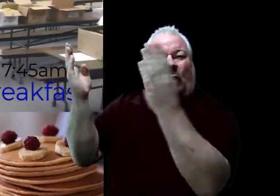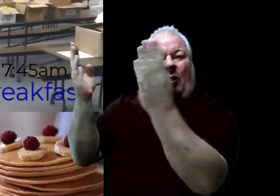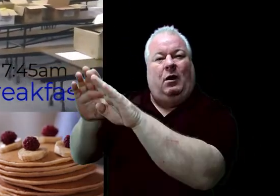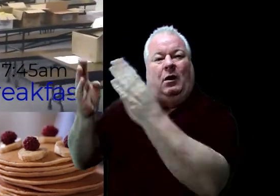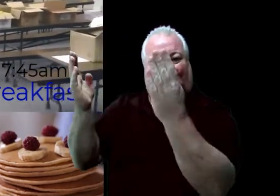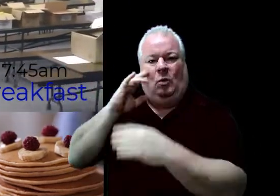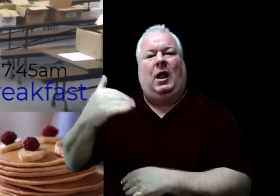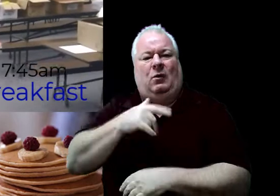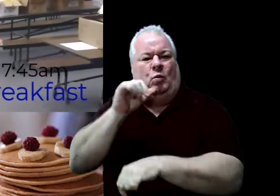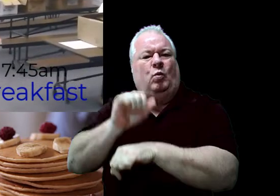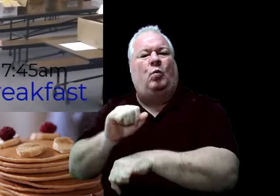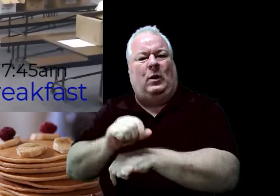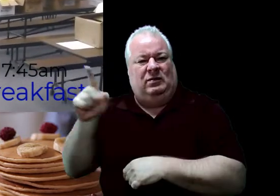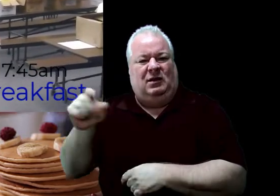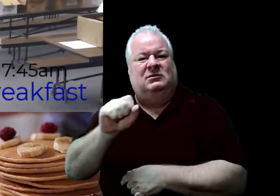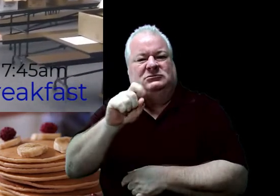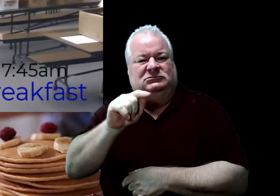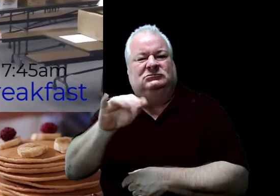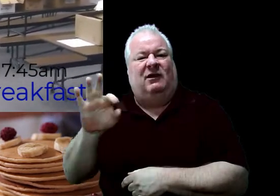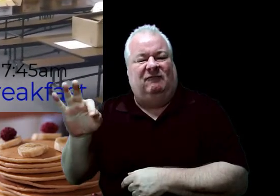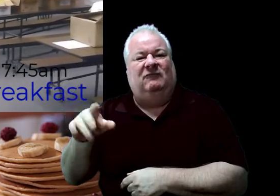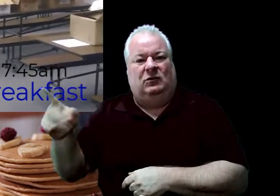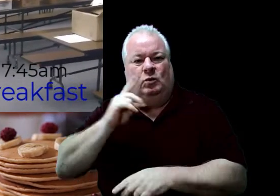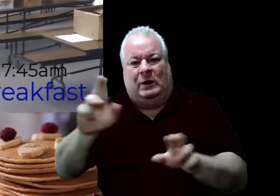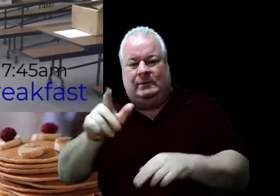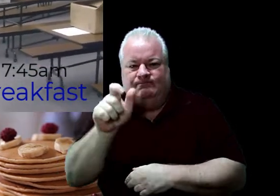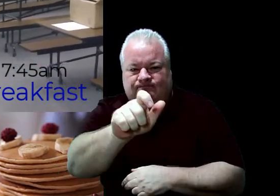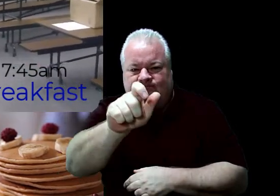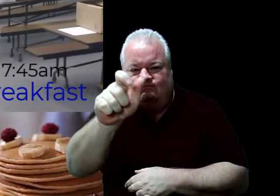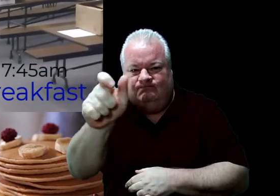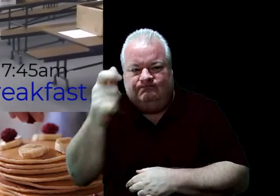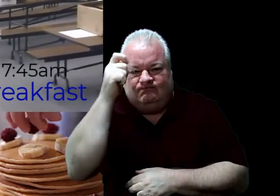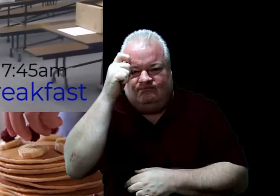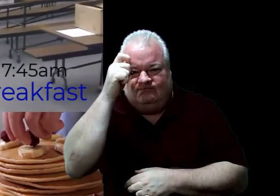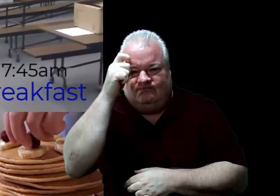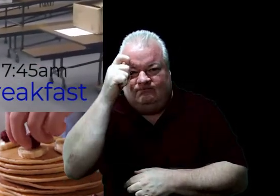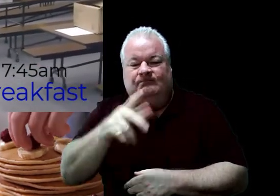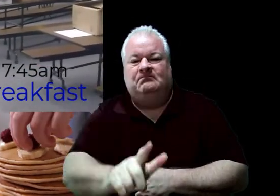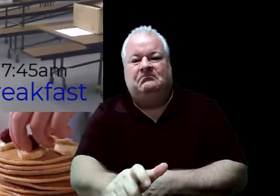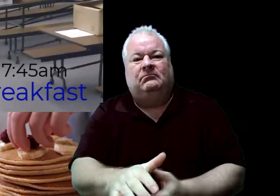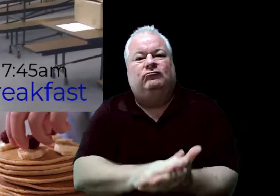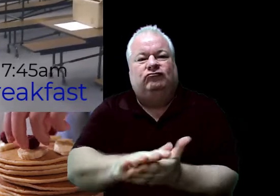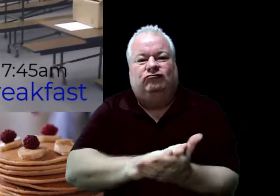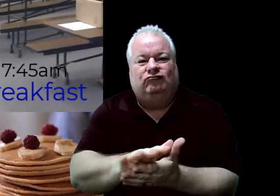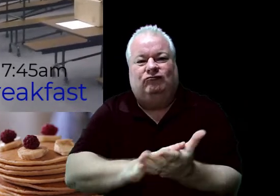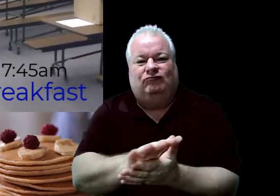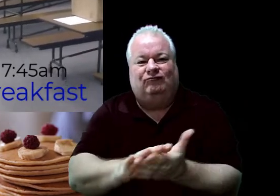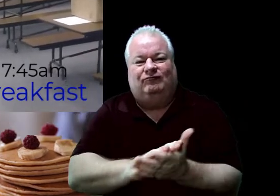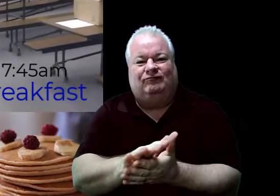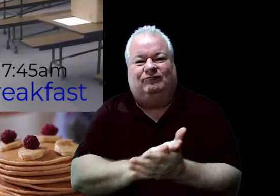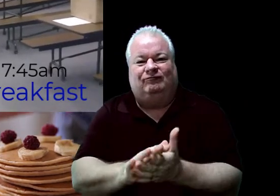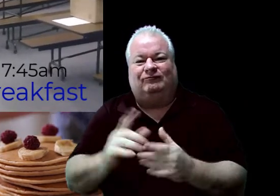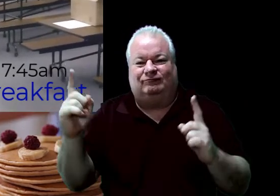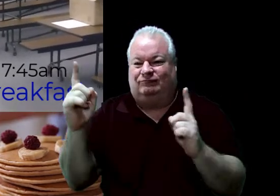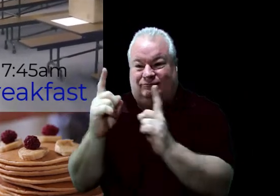There will be a staff member there ready to take your temperature and give you hand sanitizer as you begin